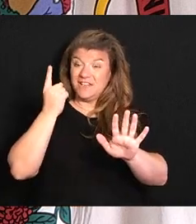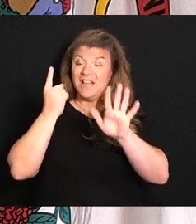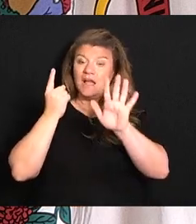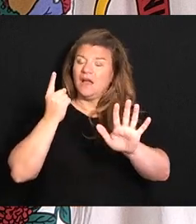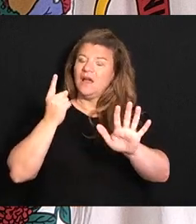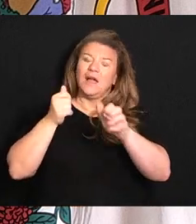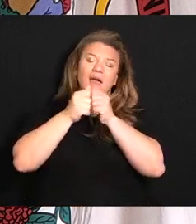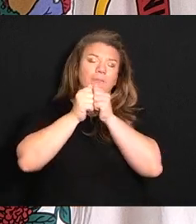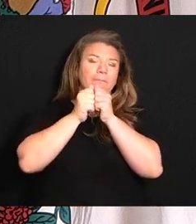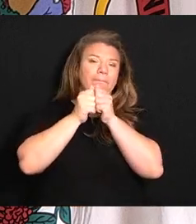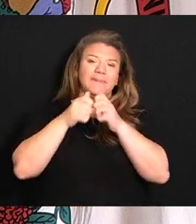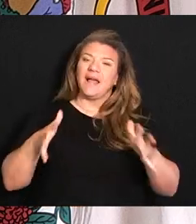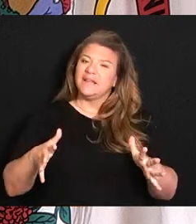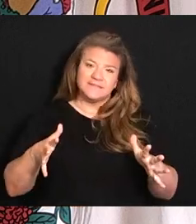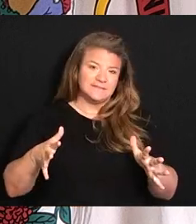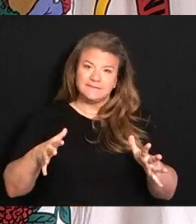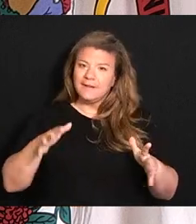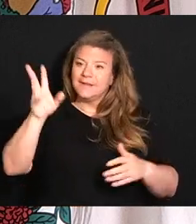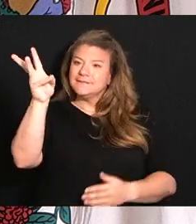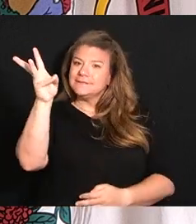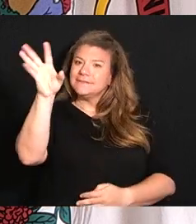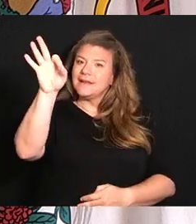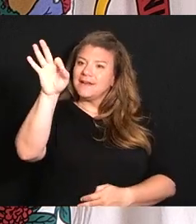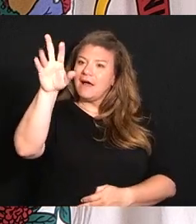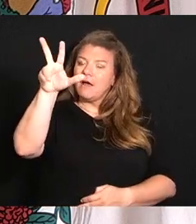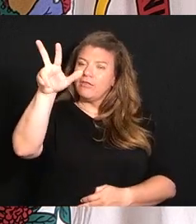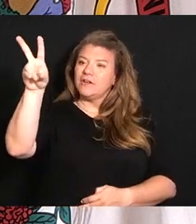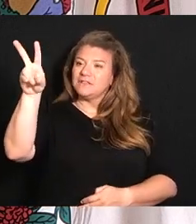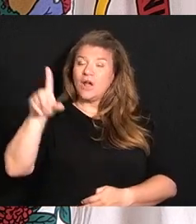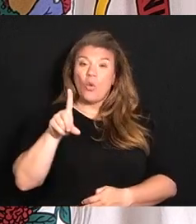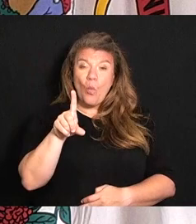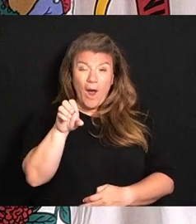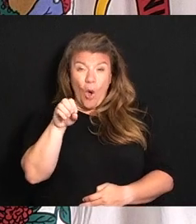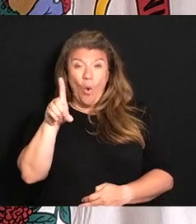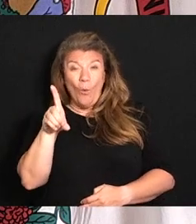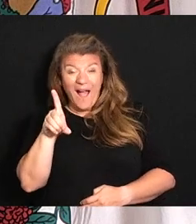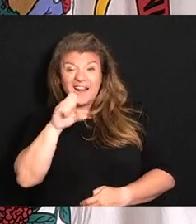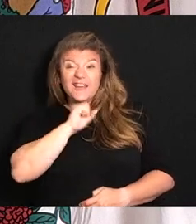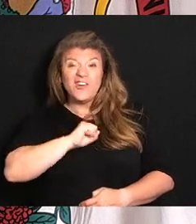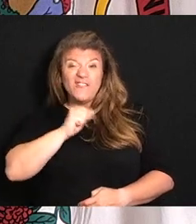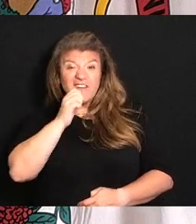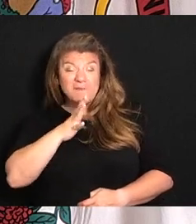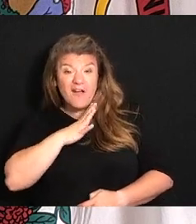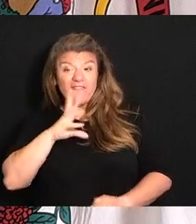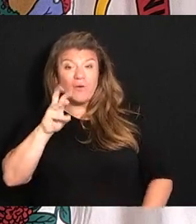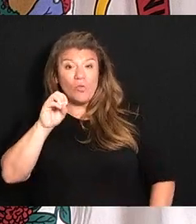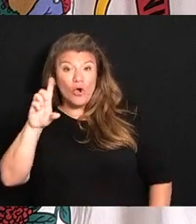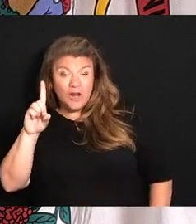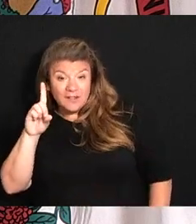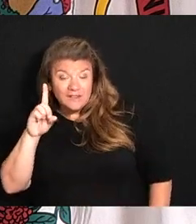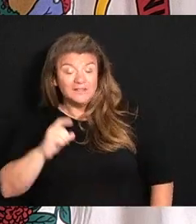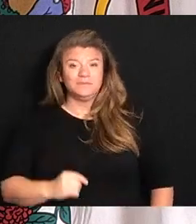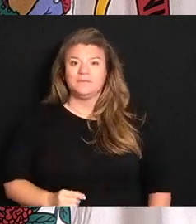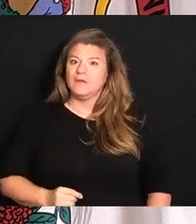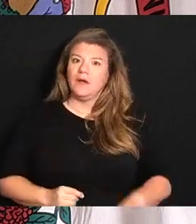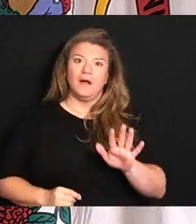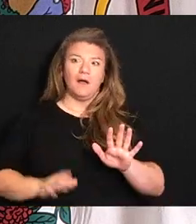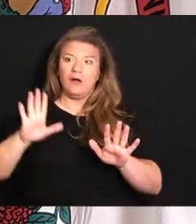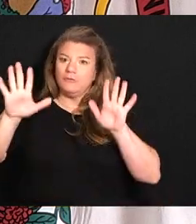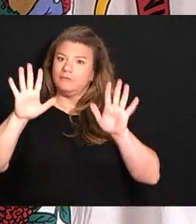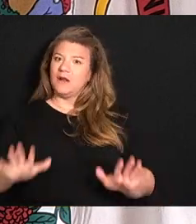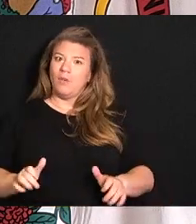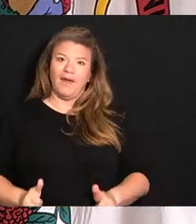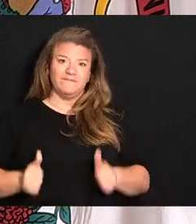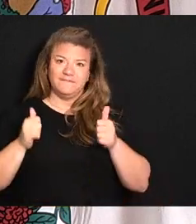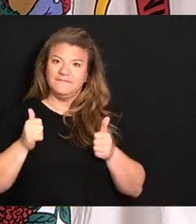bless her in every way. The 6932nd death of a 101-year-old female from Wood County. What an incredible life.